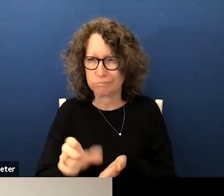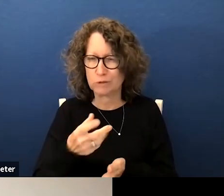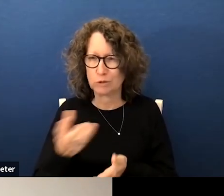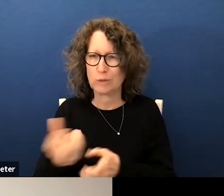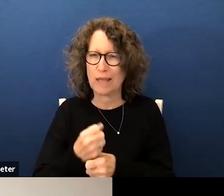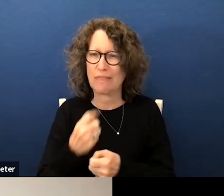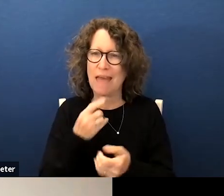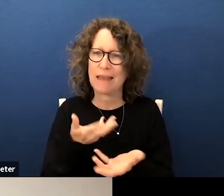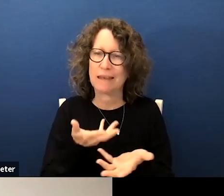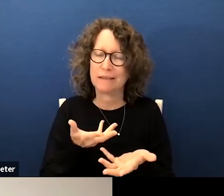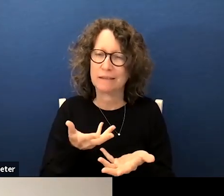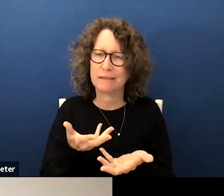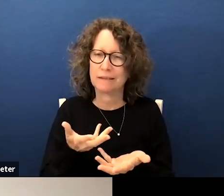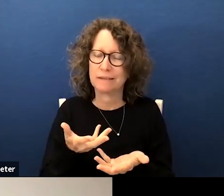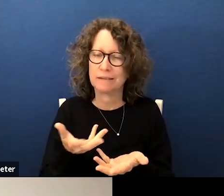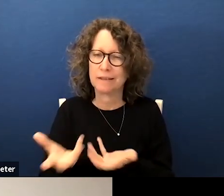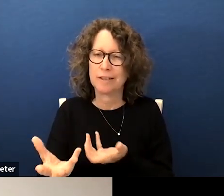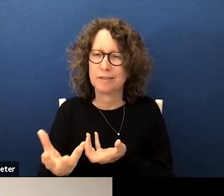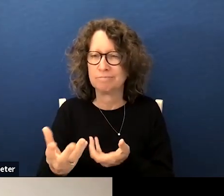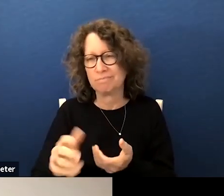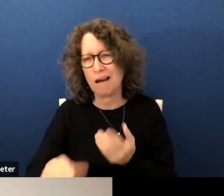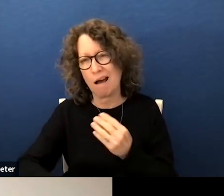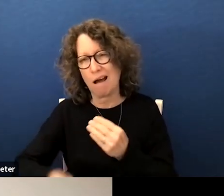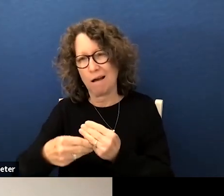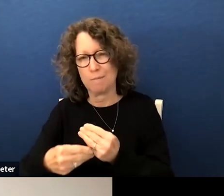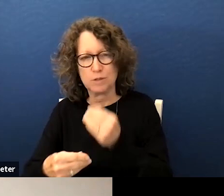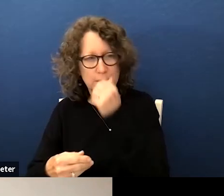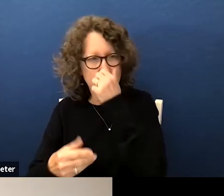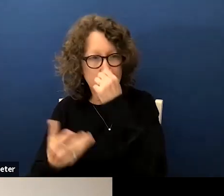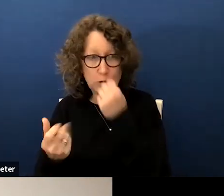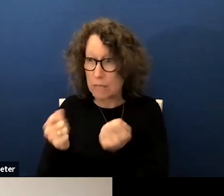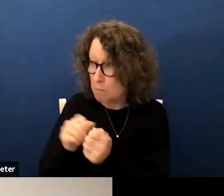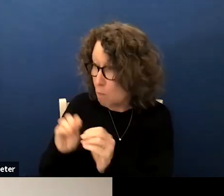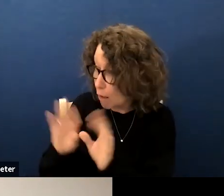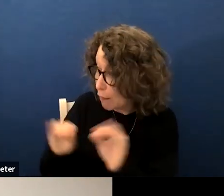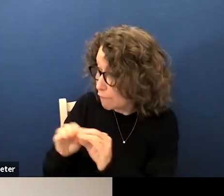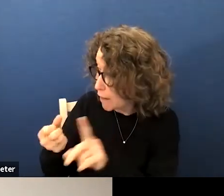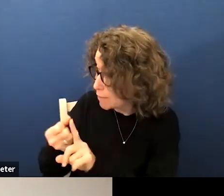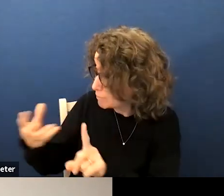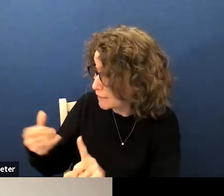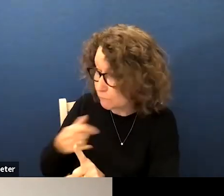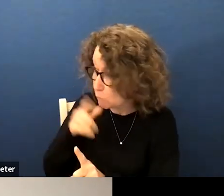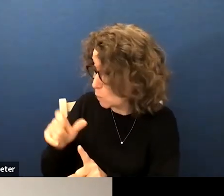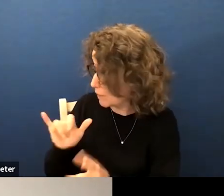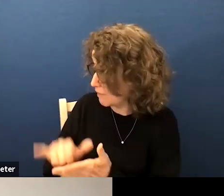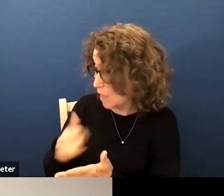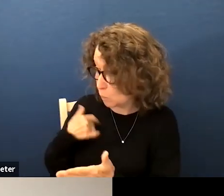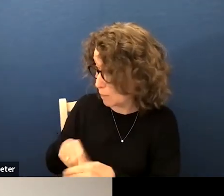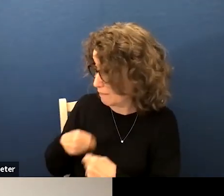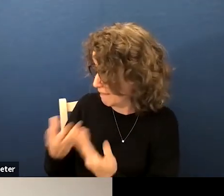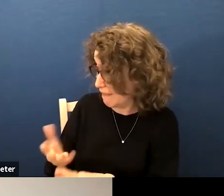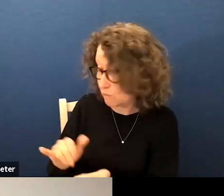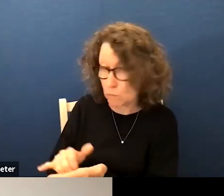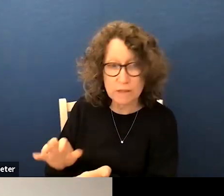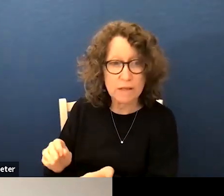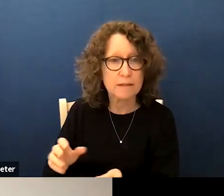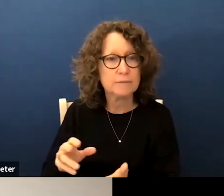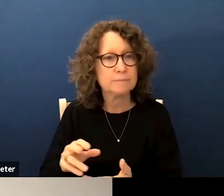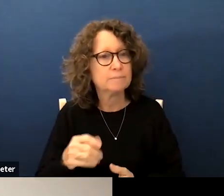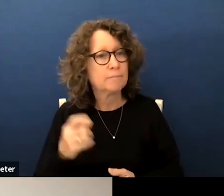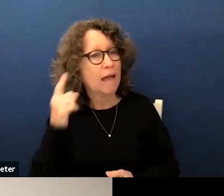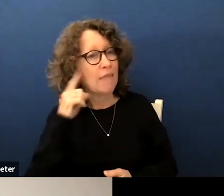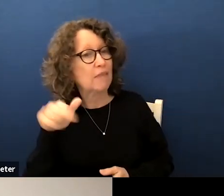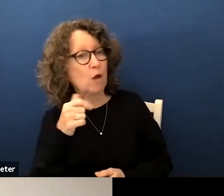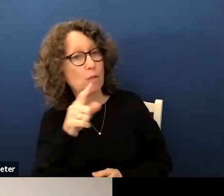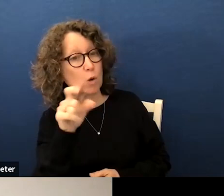okay i mean i just want to know i didn't know if you need further direction if that's you don't need that other than the direction we gave you i think the only